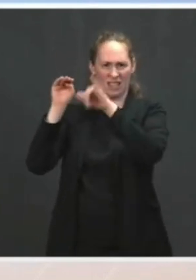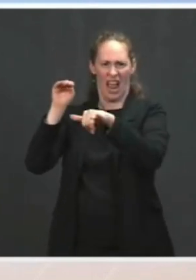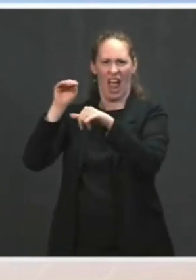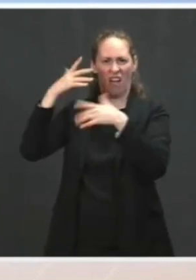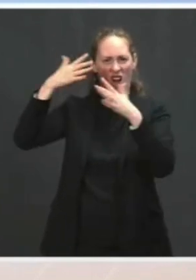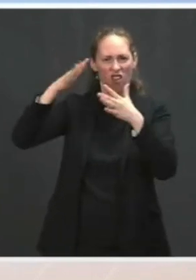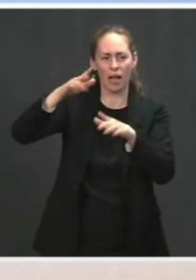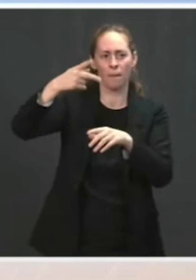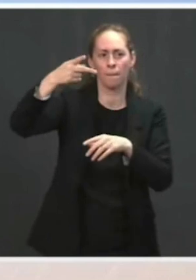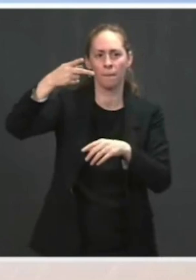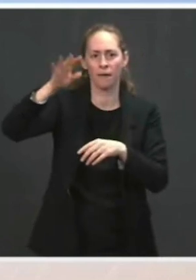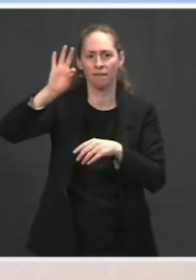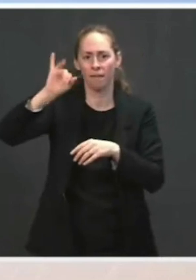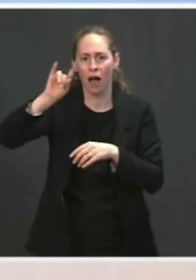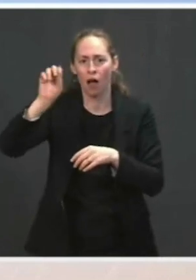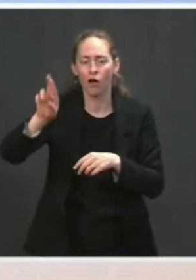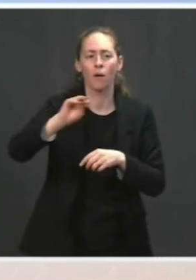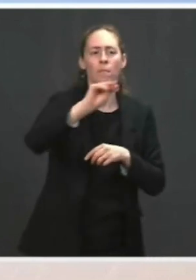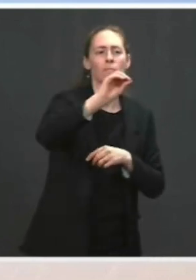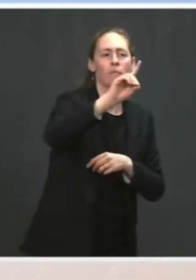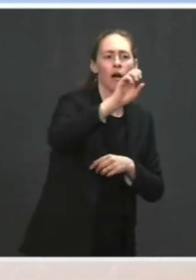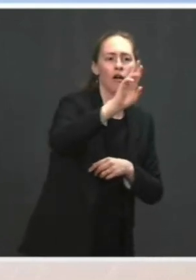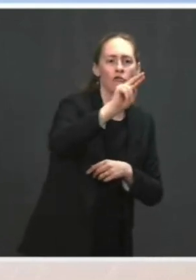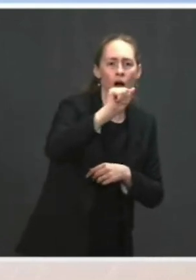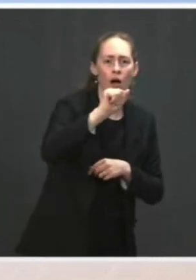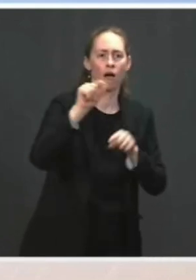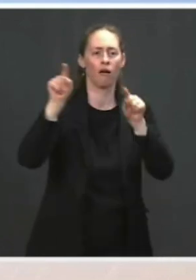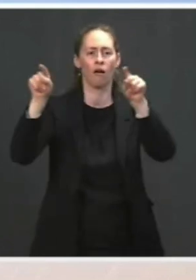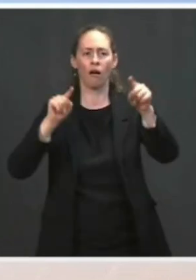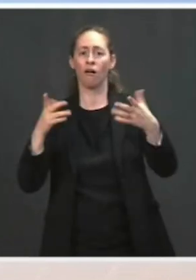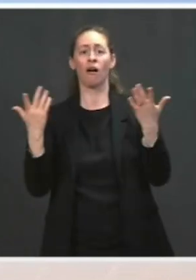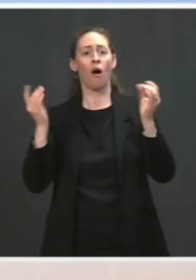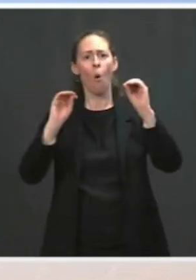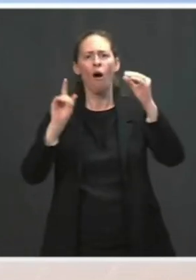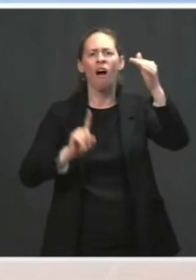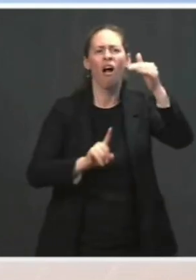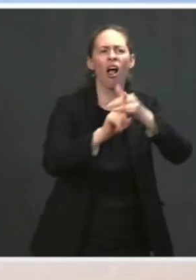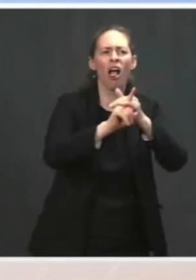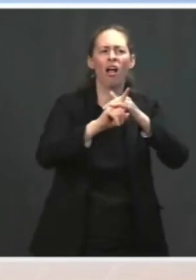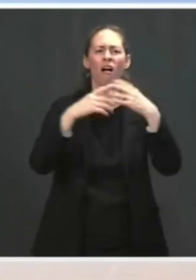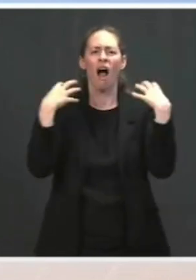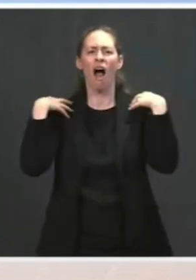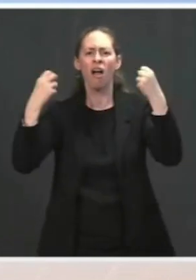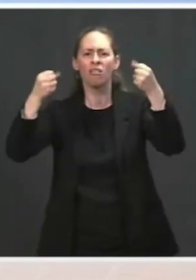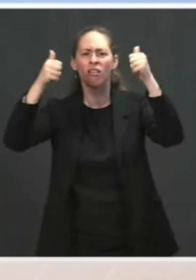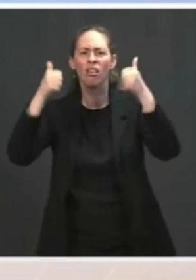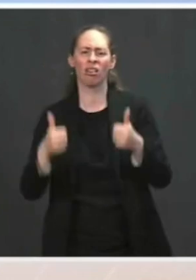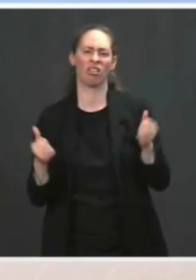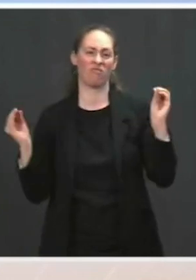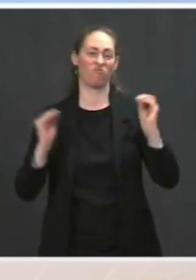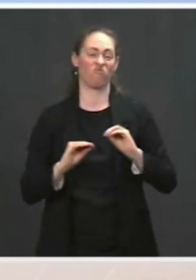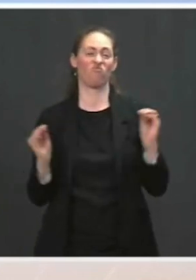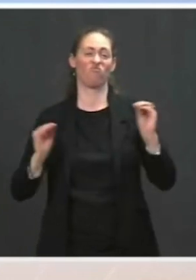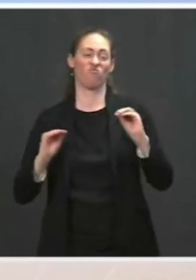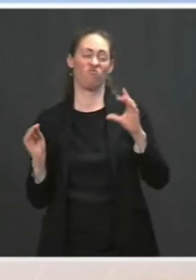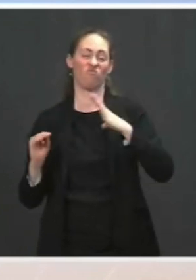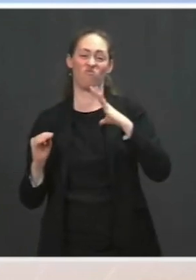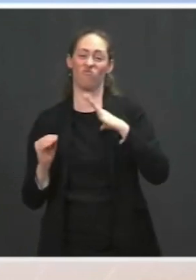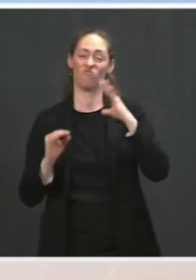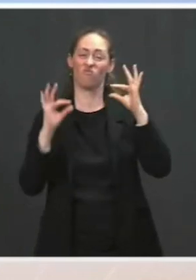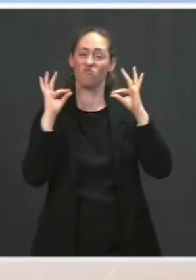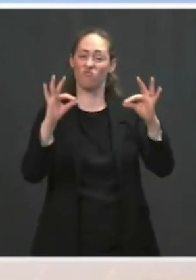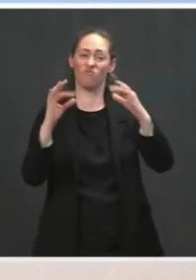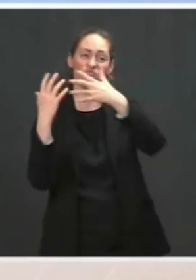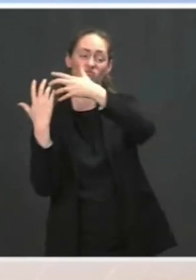There have been no red flag signals from those. So you're talking about tens and tens and tens